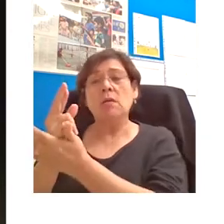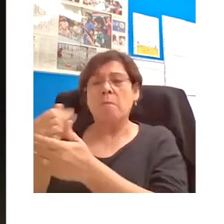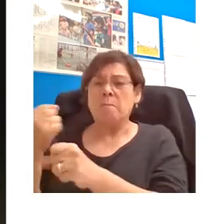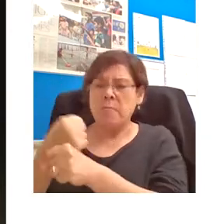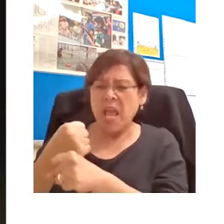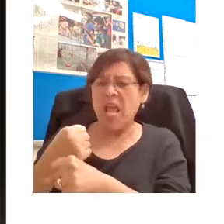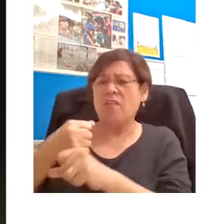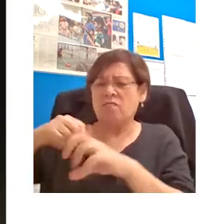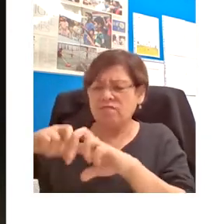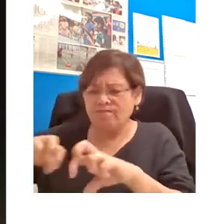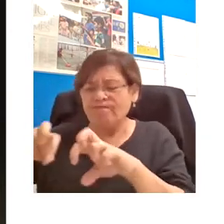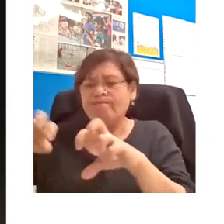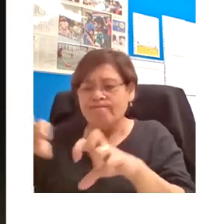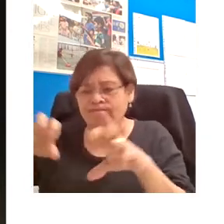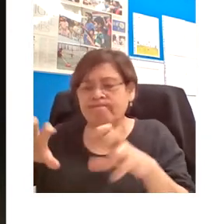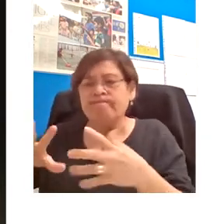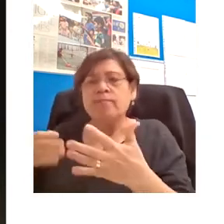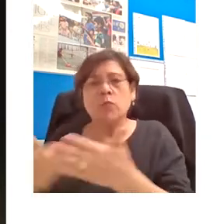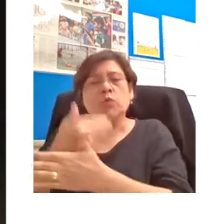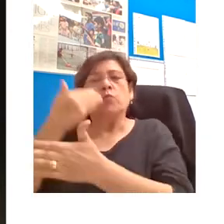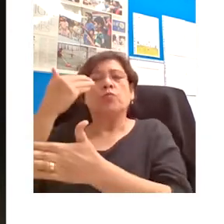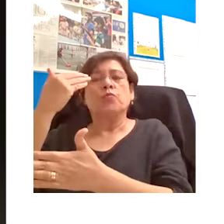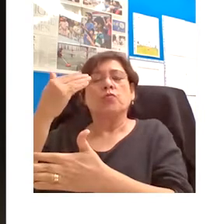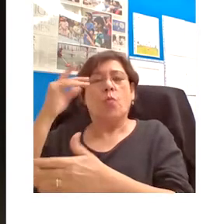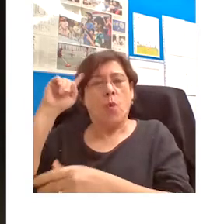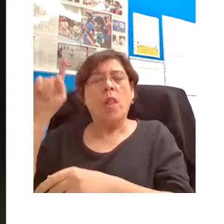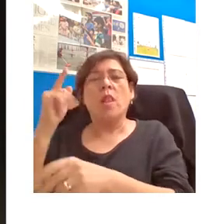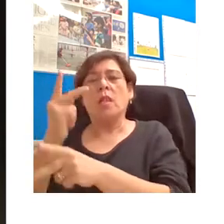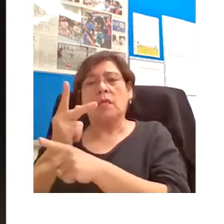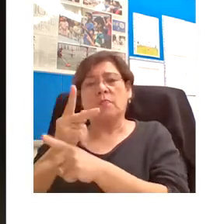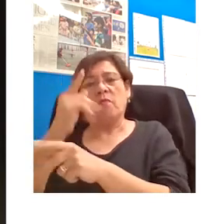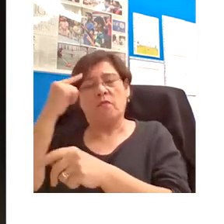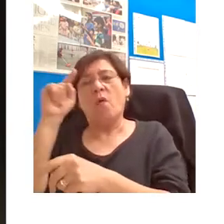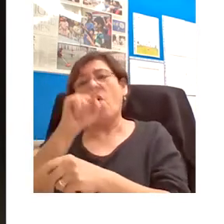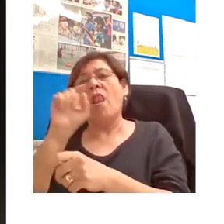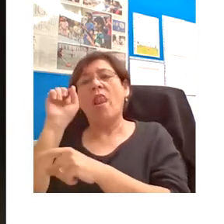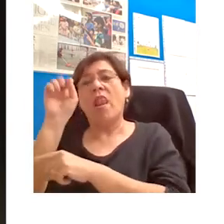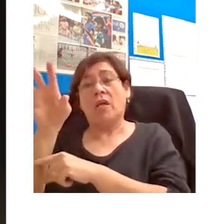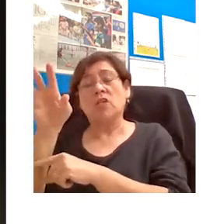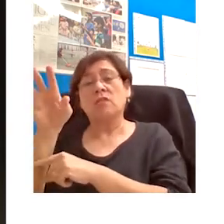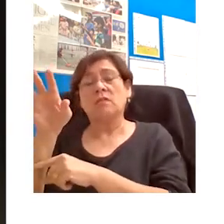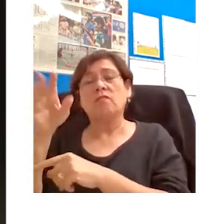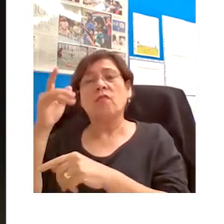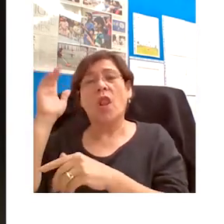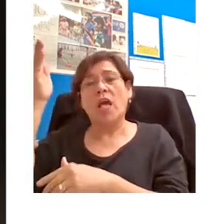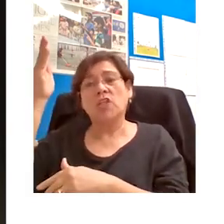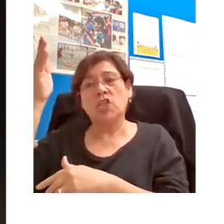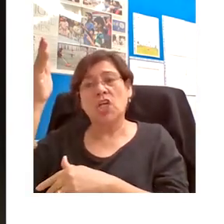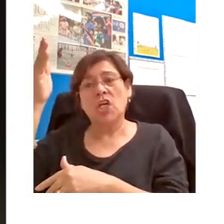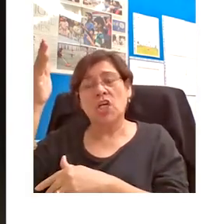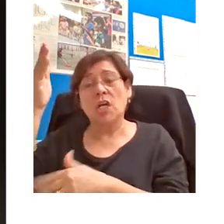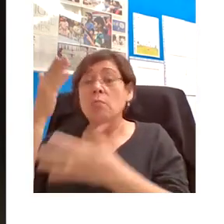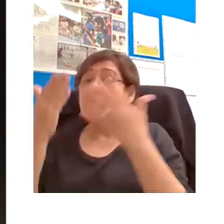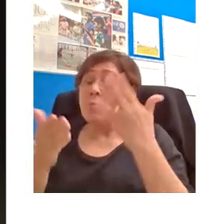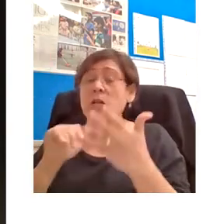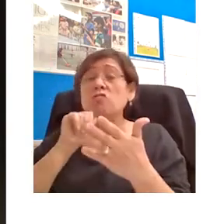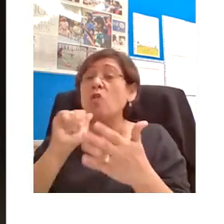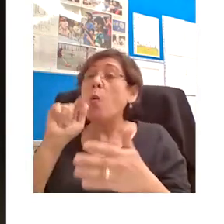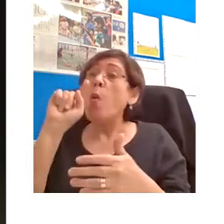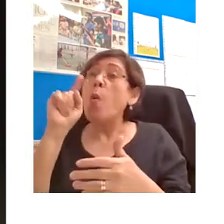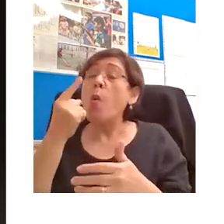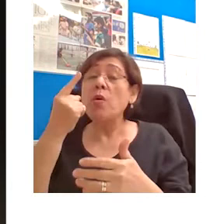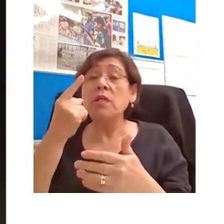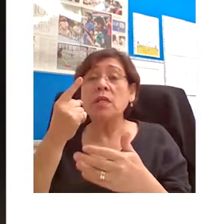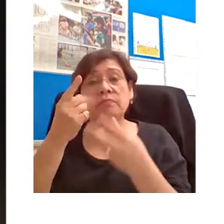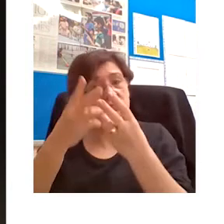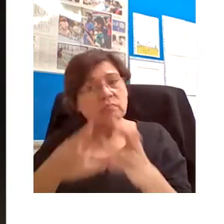scratch for very specific topics. Instead of being produced only by well-funded teams in elite institutions, which